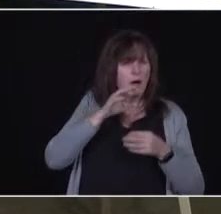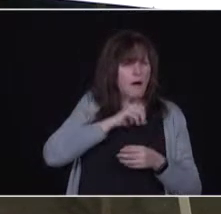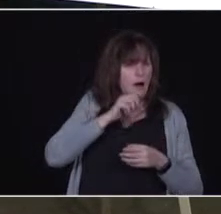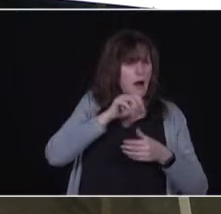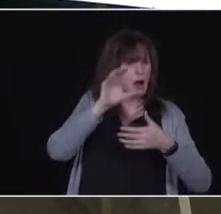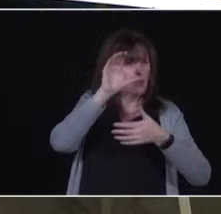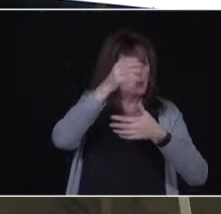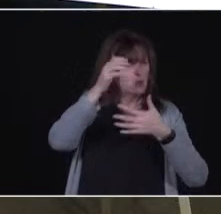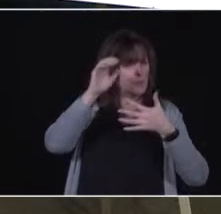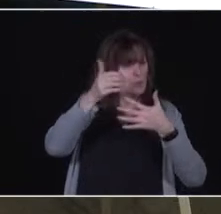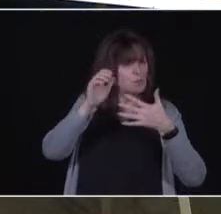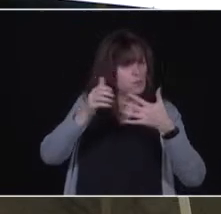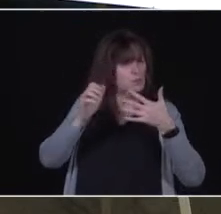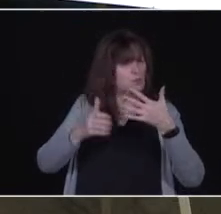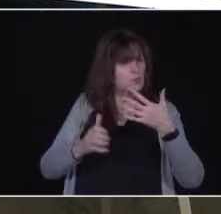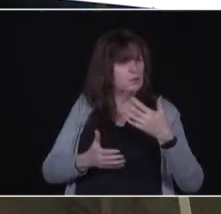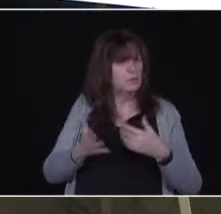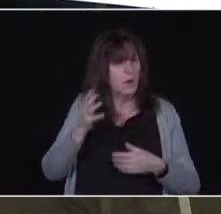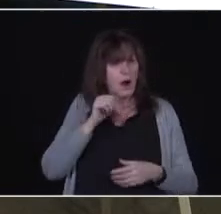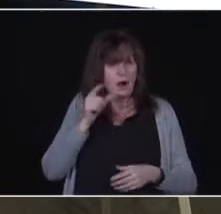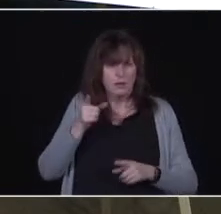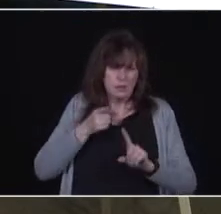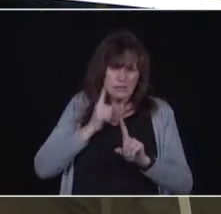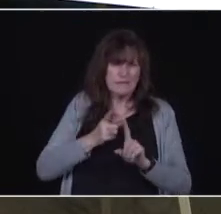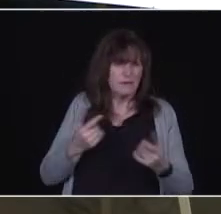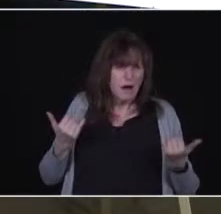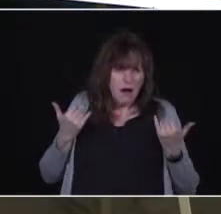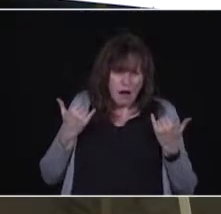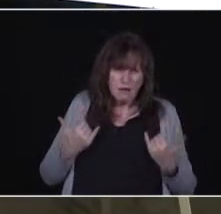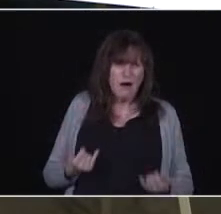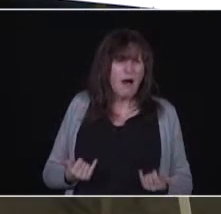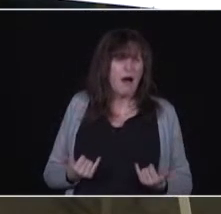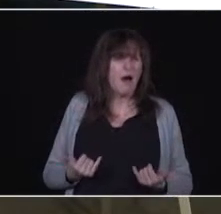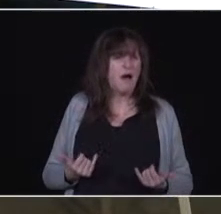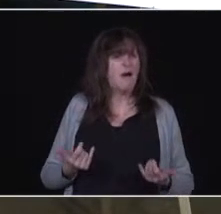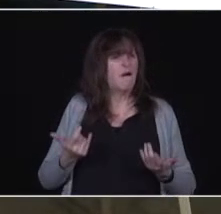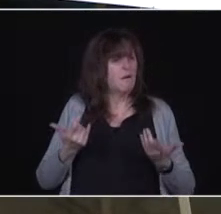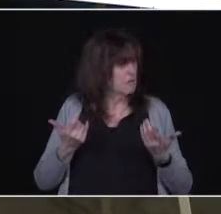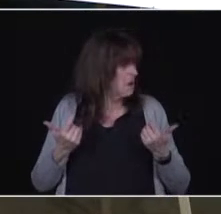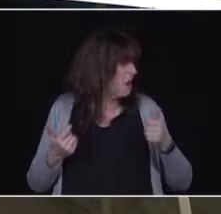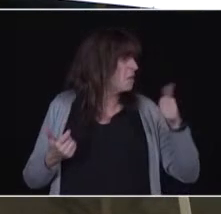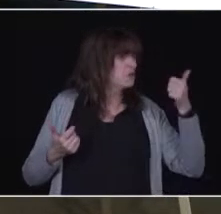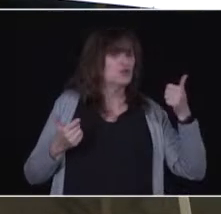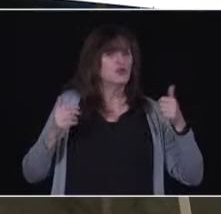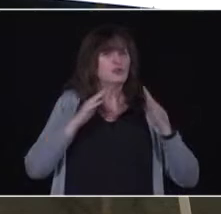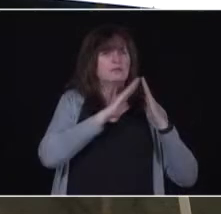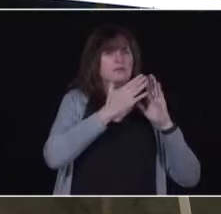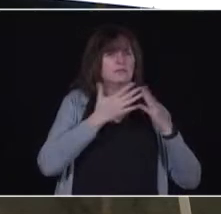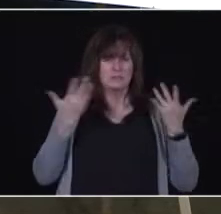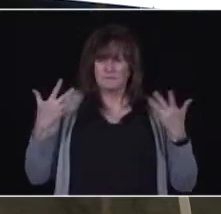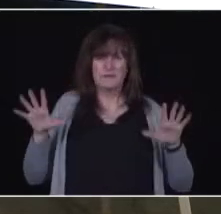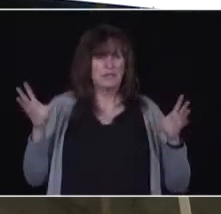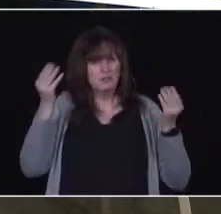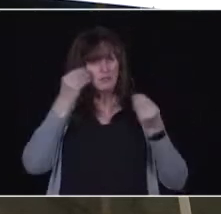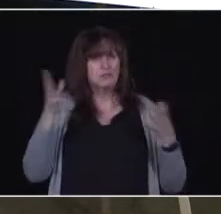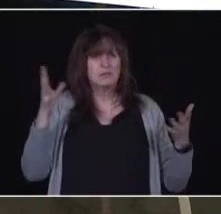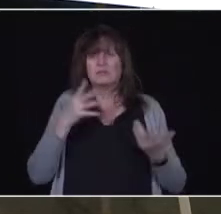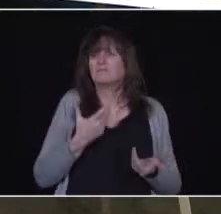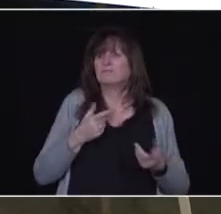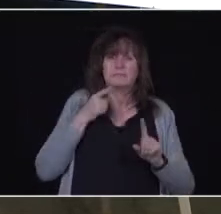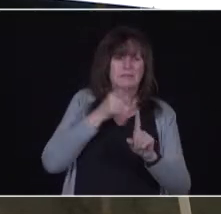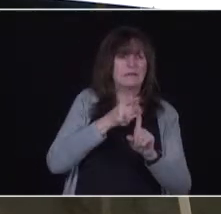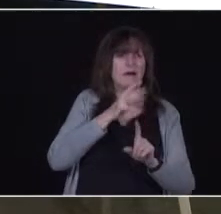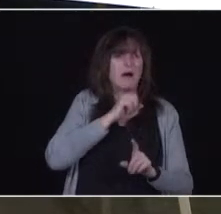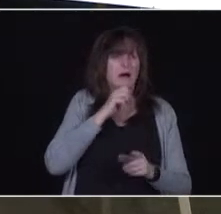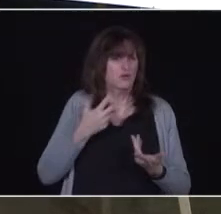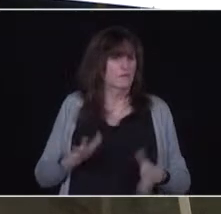specific now? Certainly a lot of other jurisdictions are. Well, I'm as specific in the age groups as I think we can be. Starting the